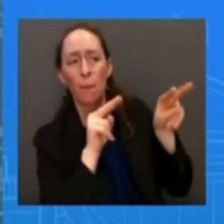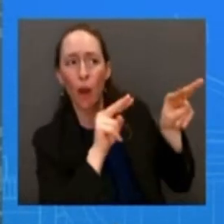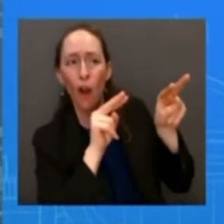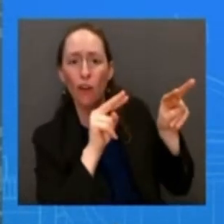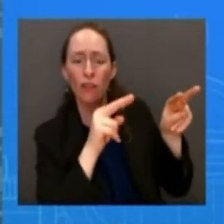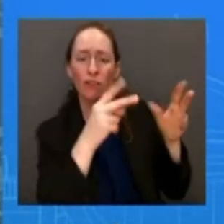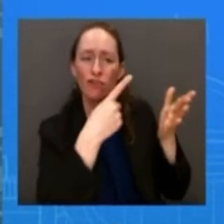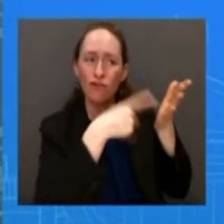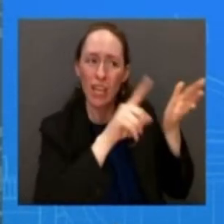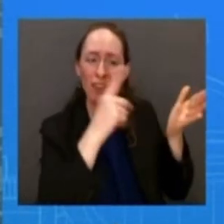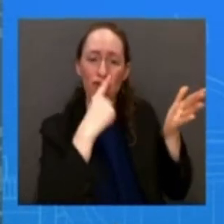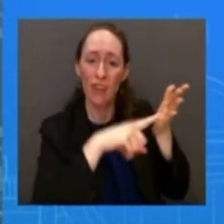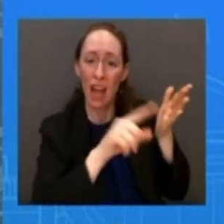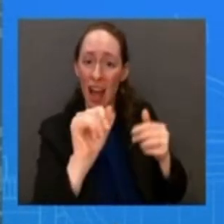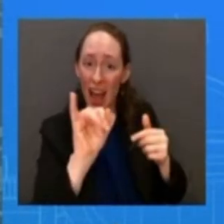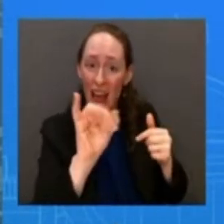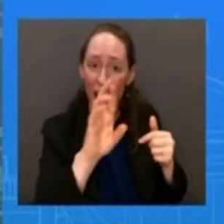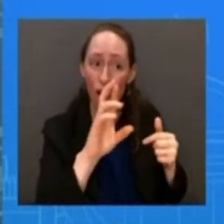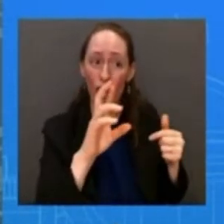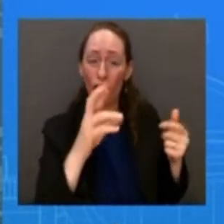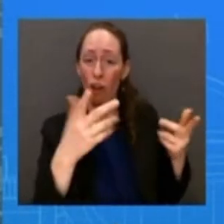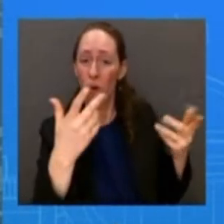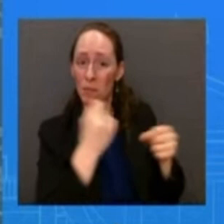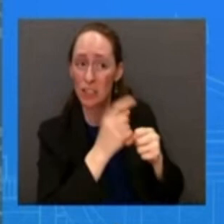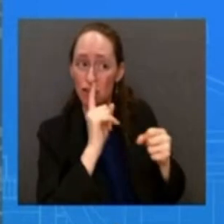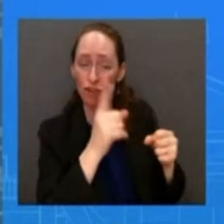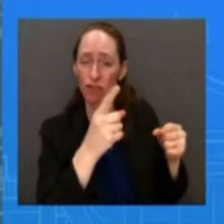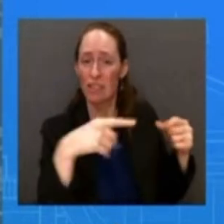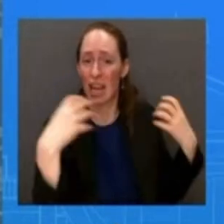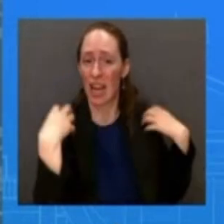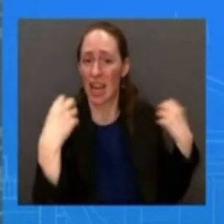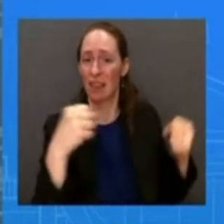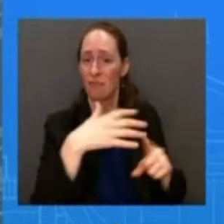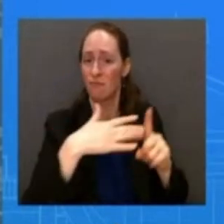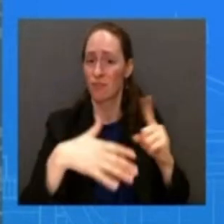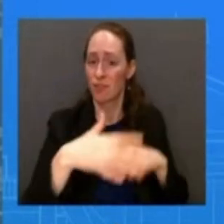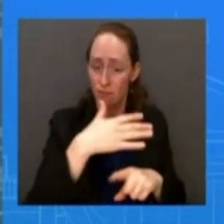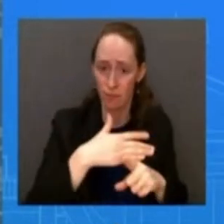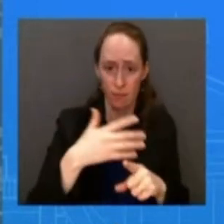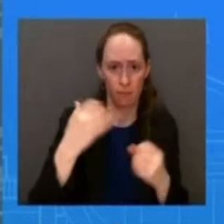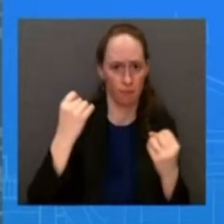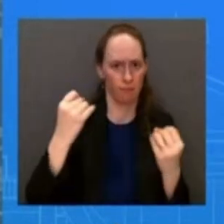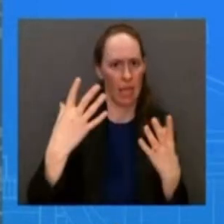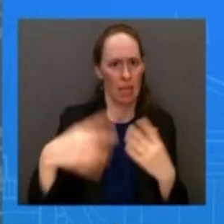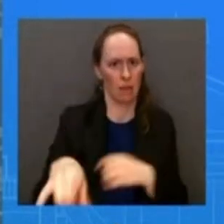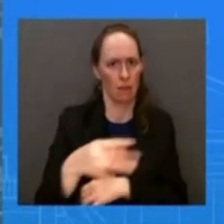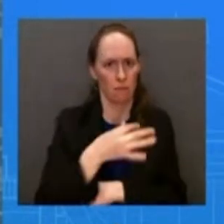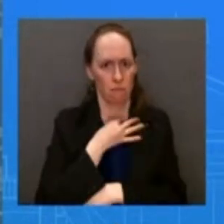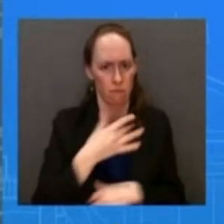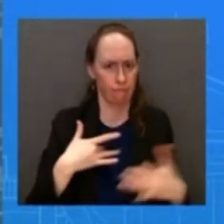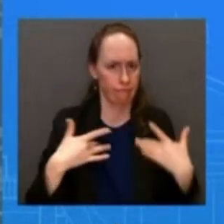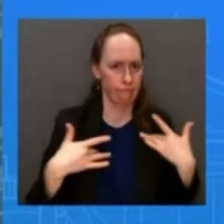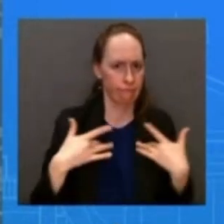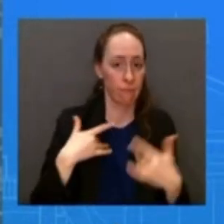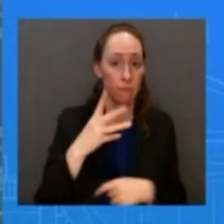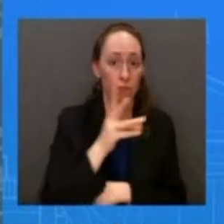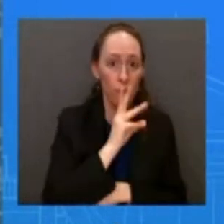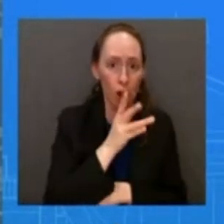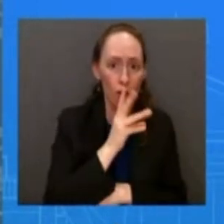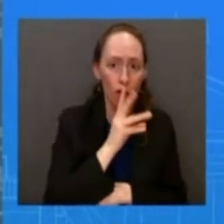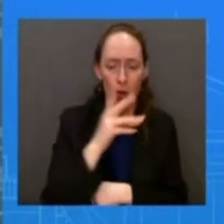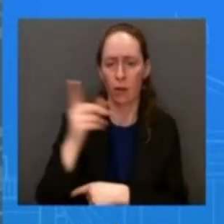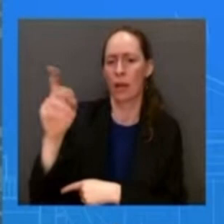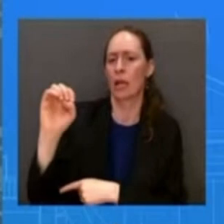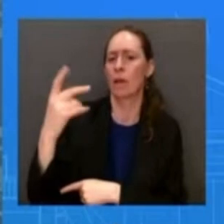agency website and on the water i know there's been question about the water epa will continue to support ohio epa surface and